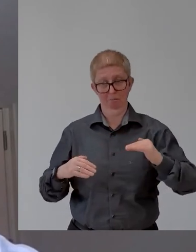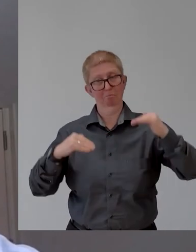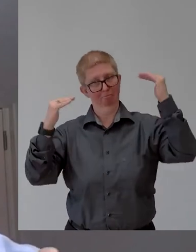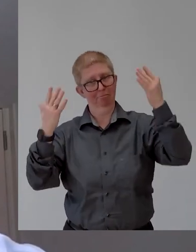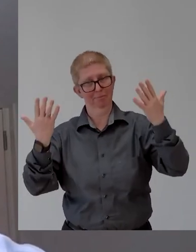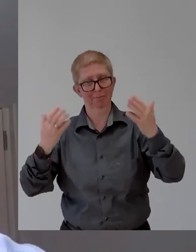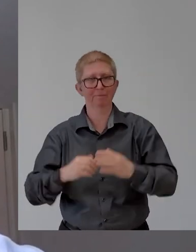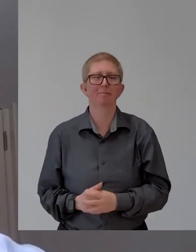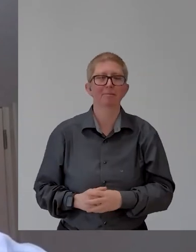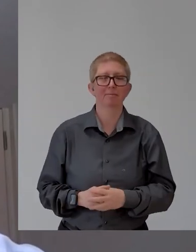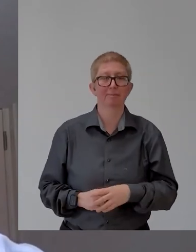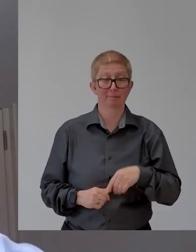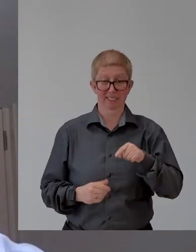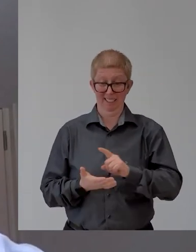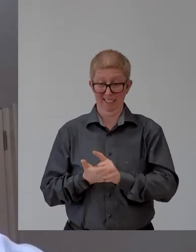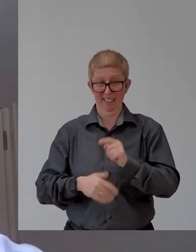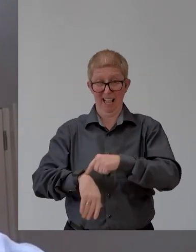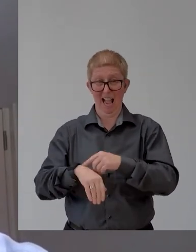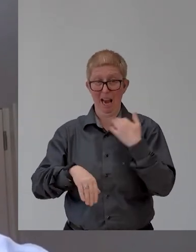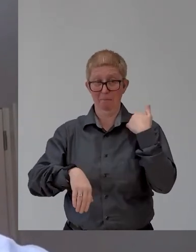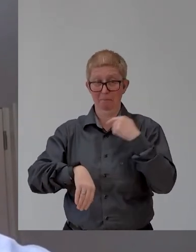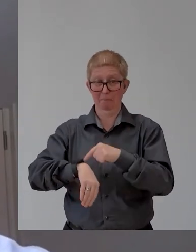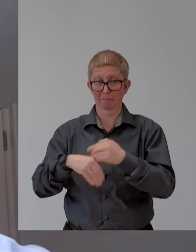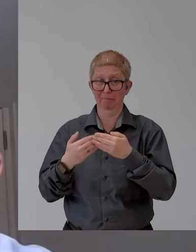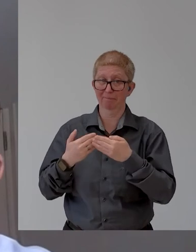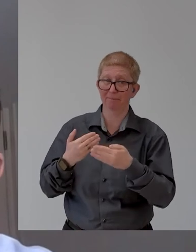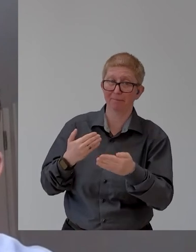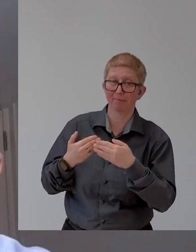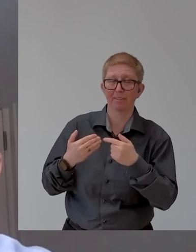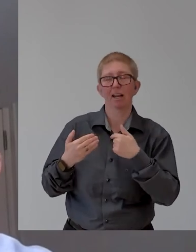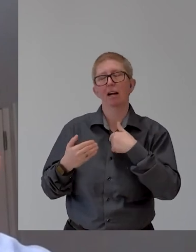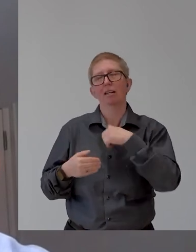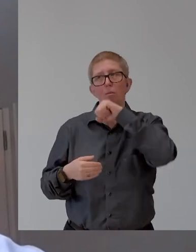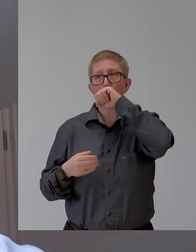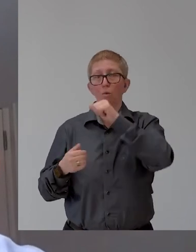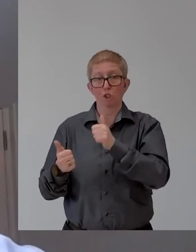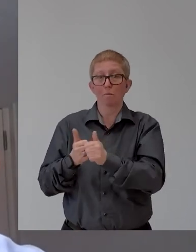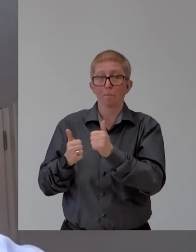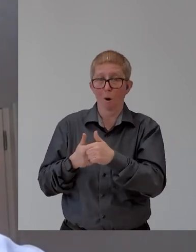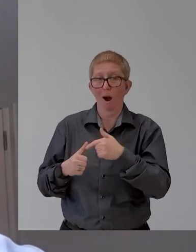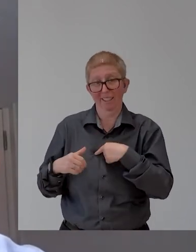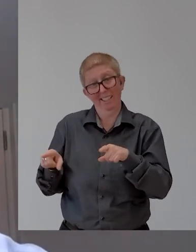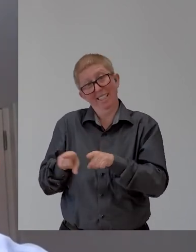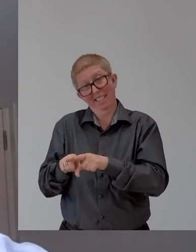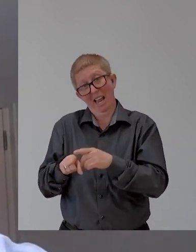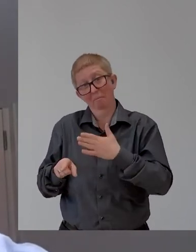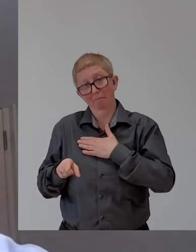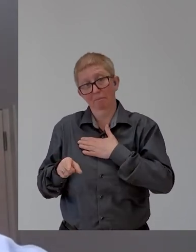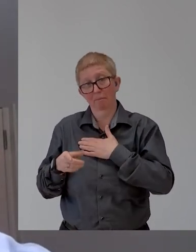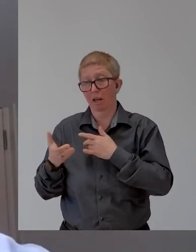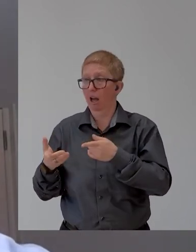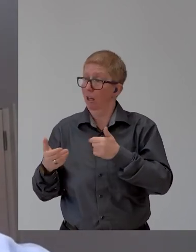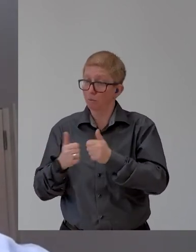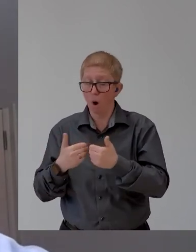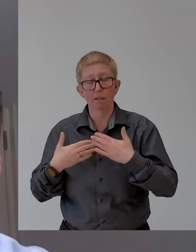time, I have to confess, um, I loved sports, you know, that, that was my release. Um, I represented